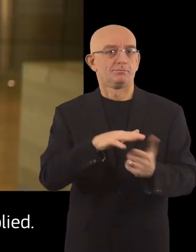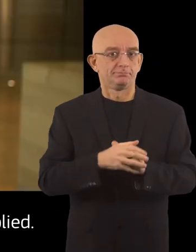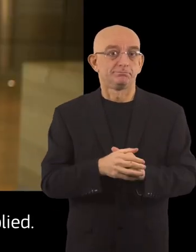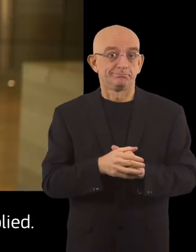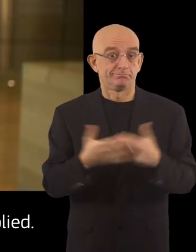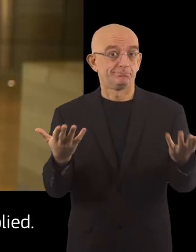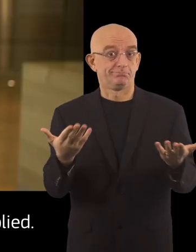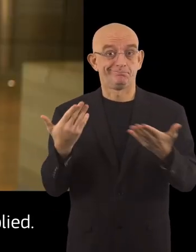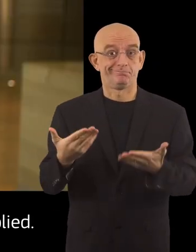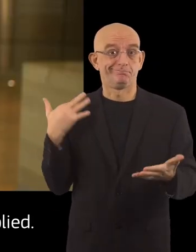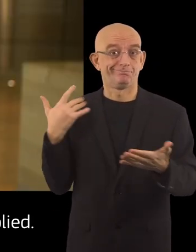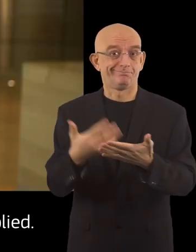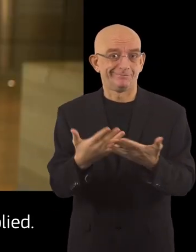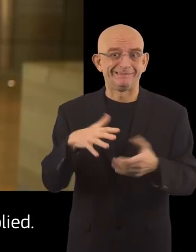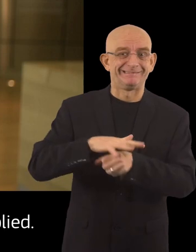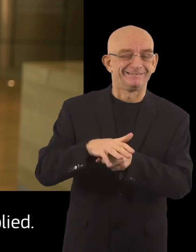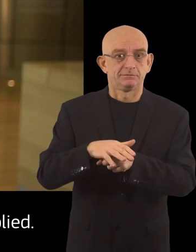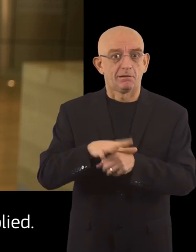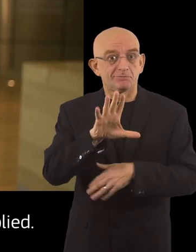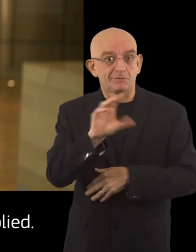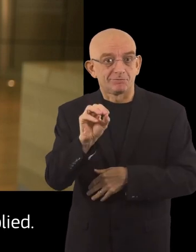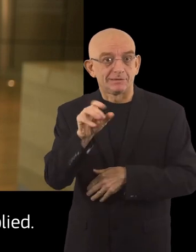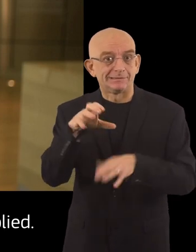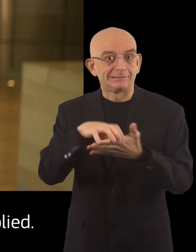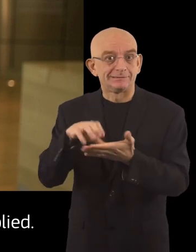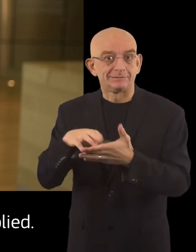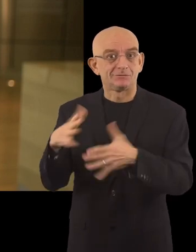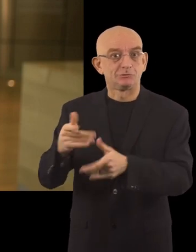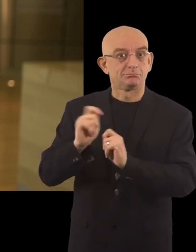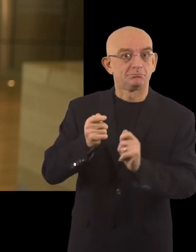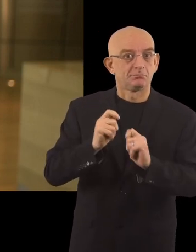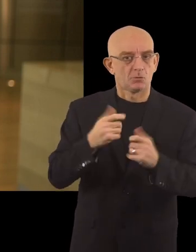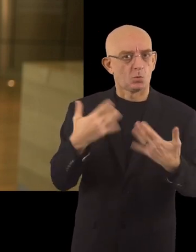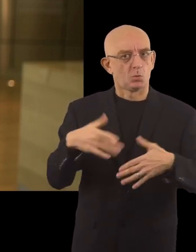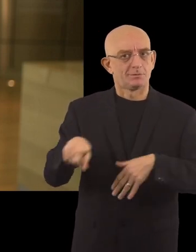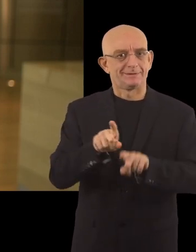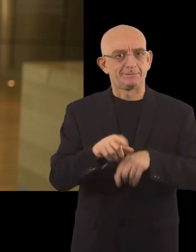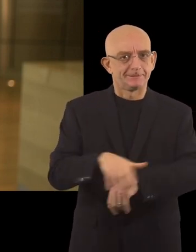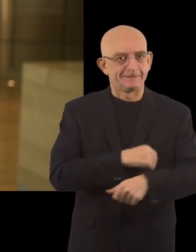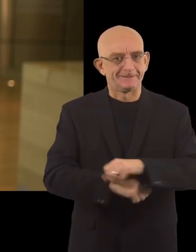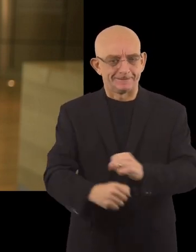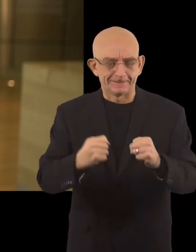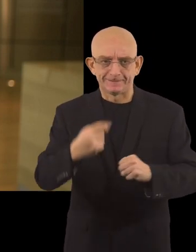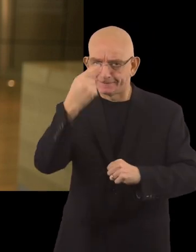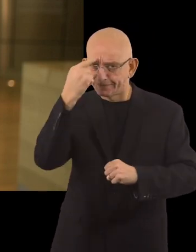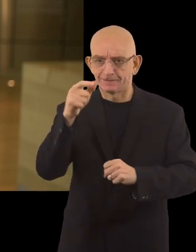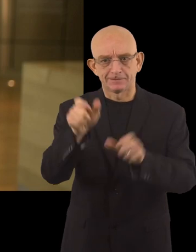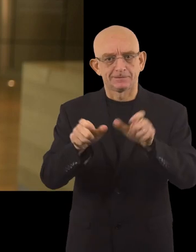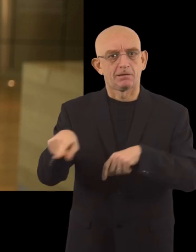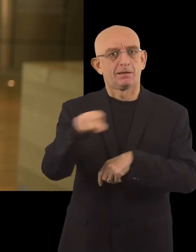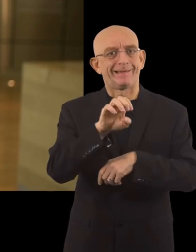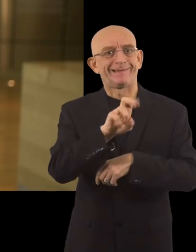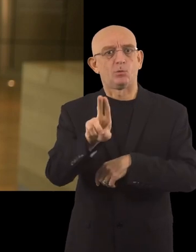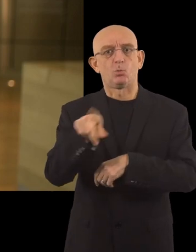Despite the current situation, 50 cities applied. This shows the determination and the interest